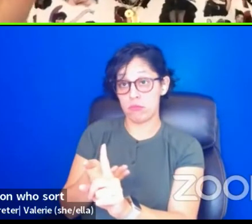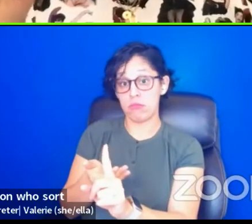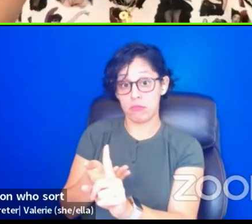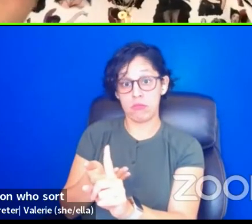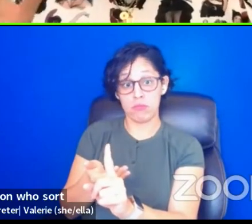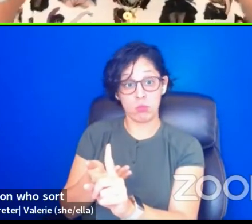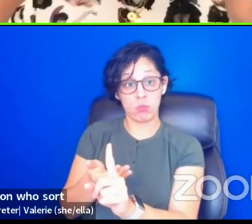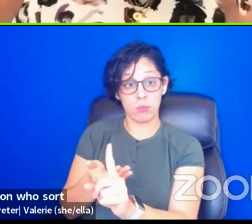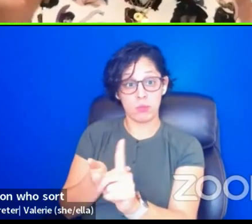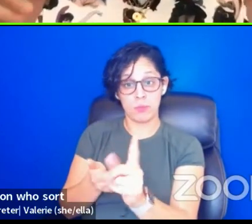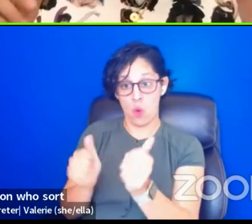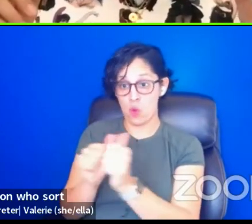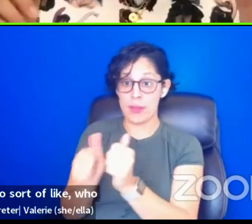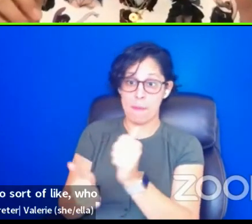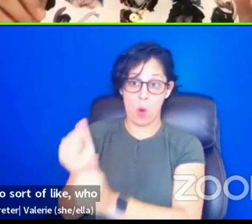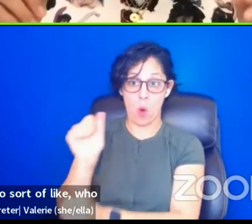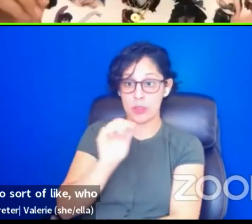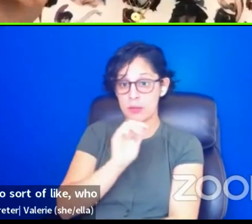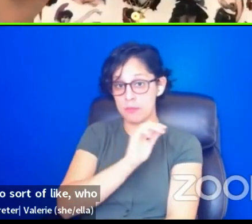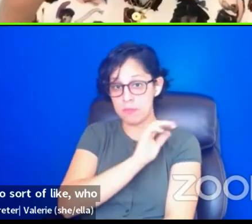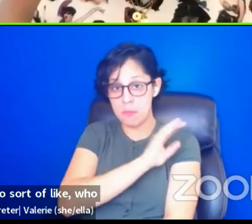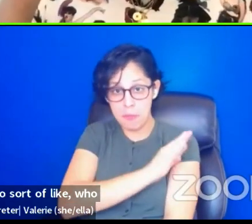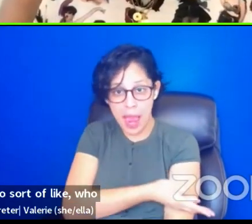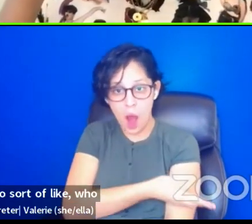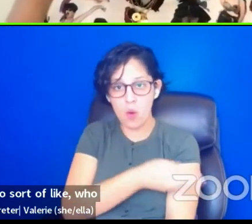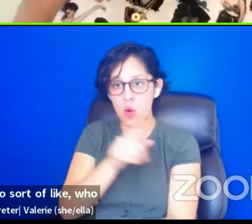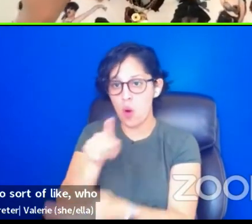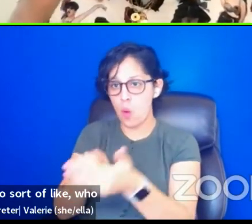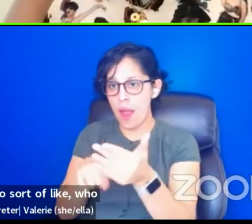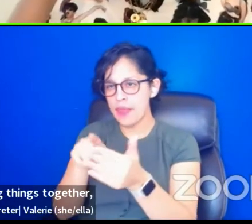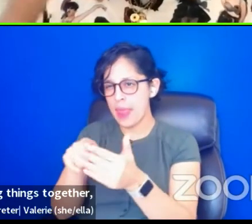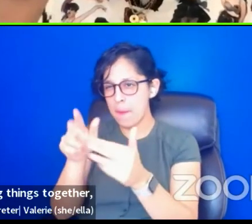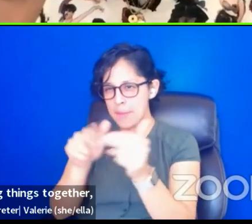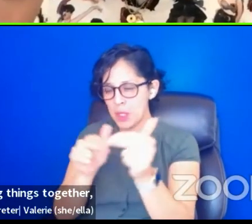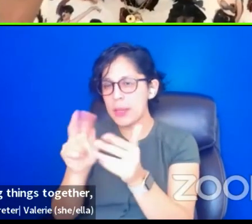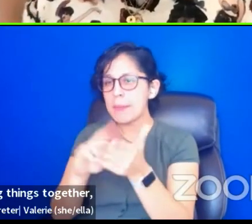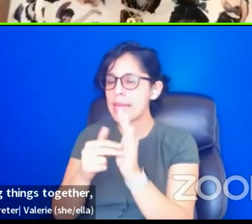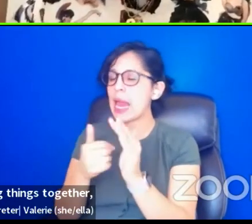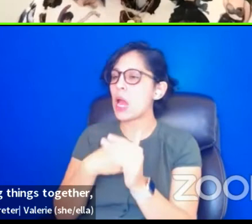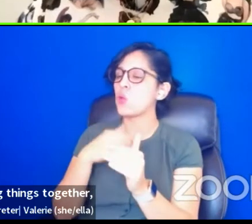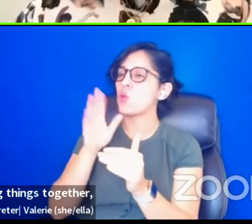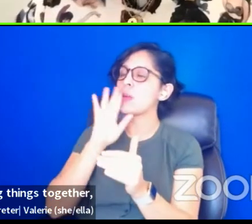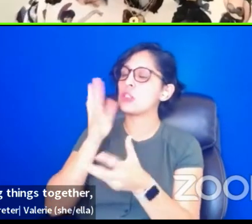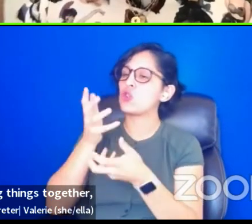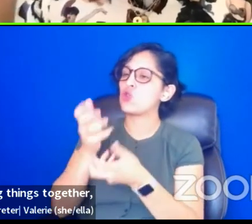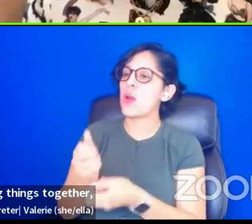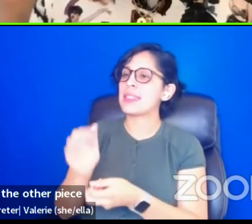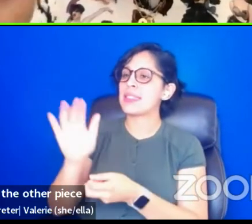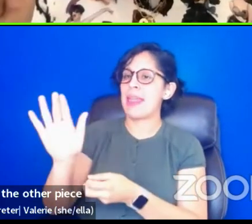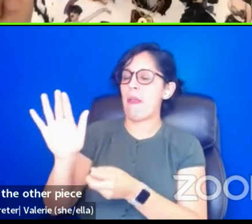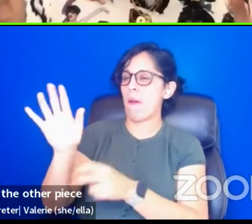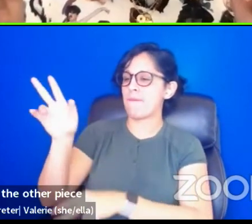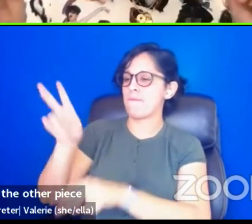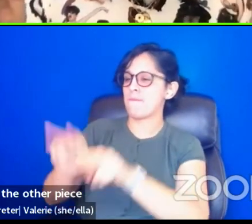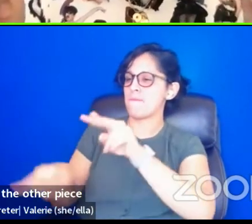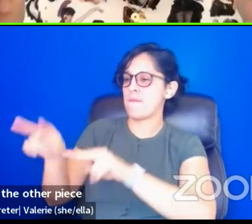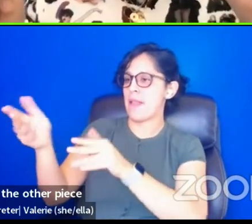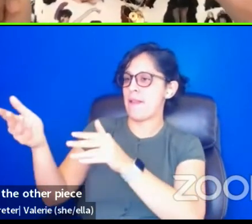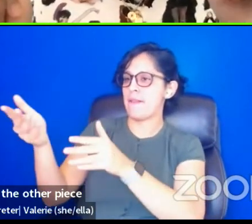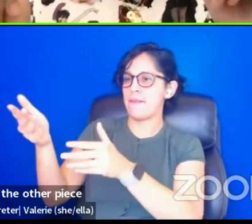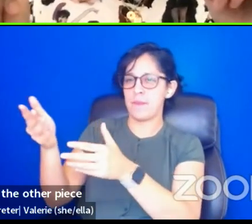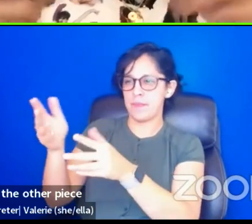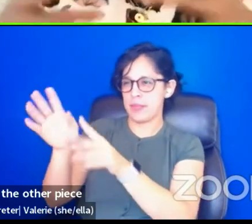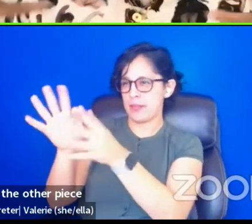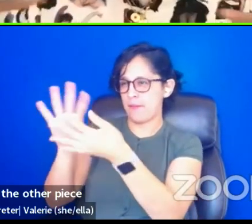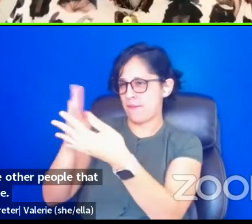who has the most power and who's putting things together, then I will trust their vetting of the other people that they put in the space,